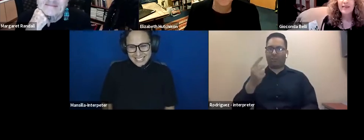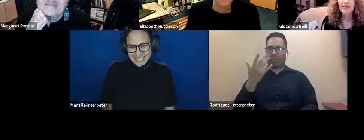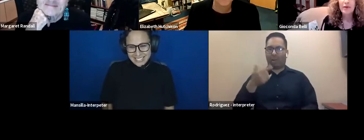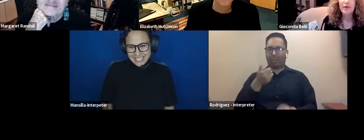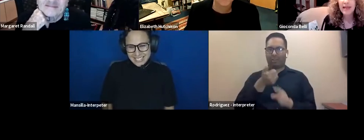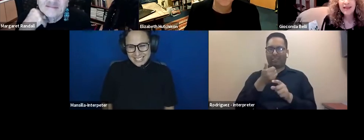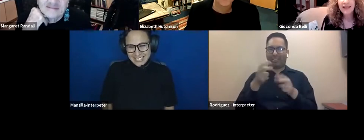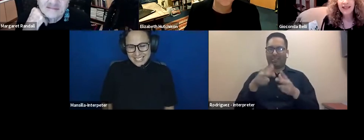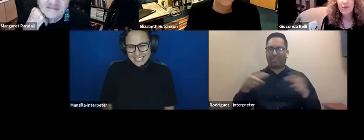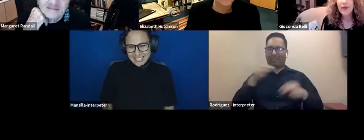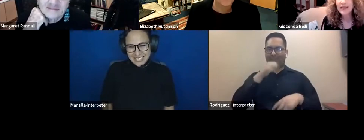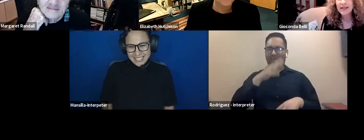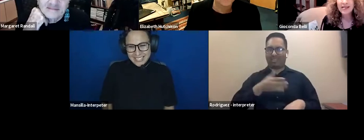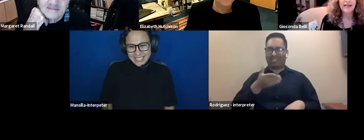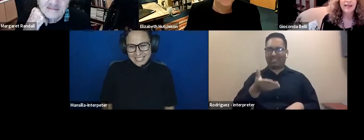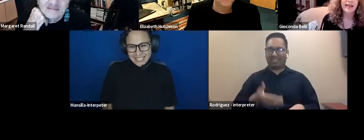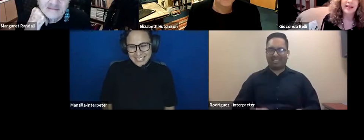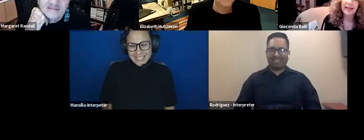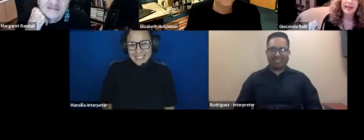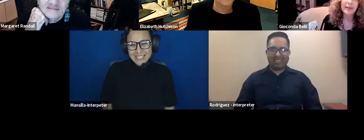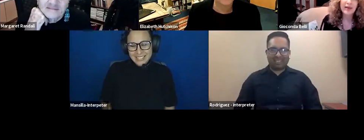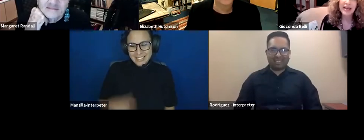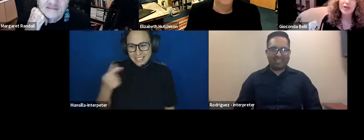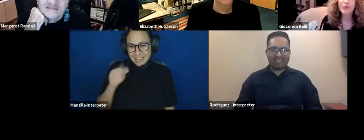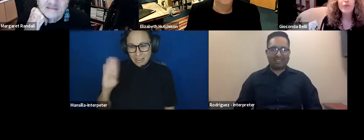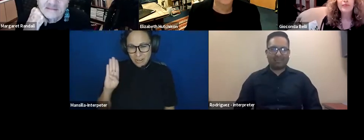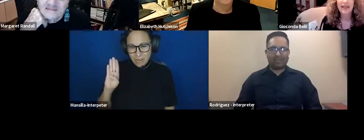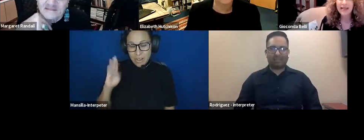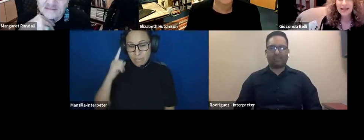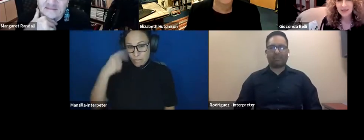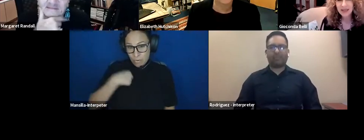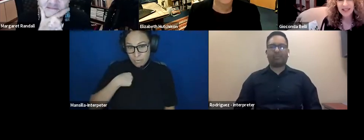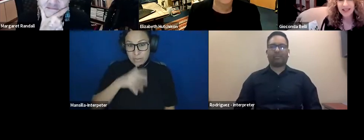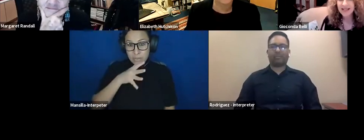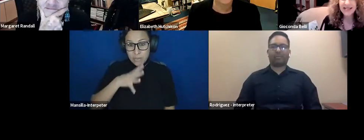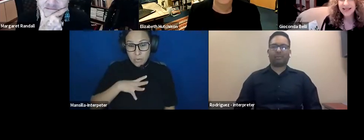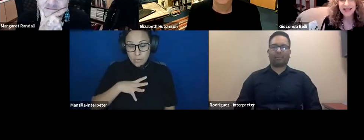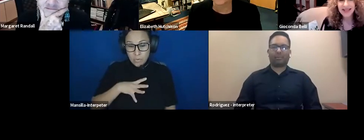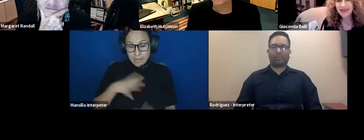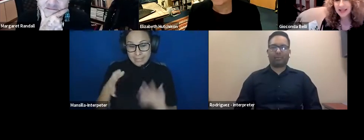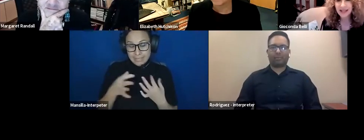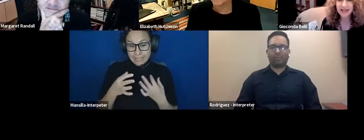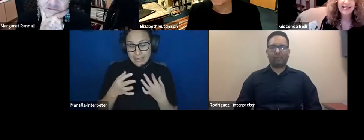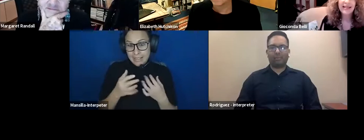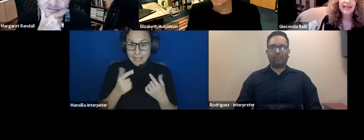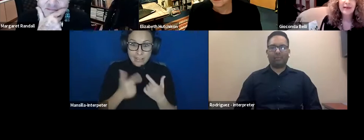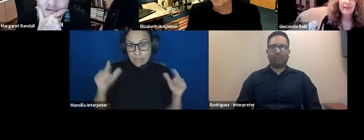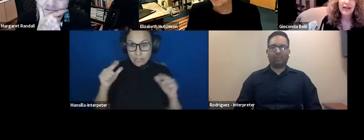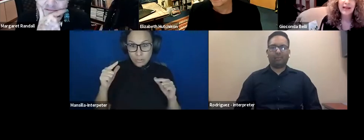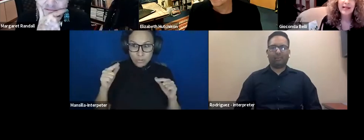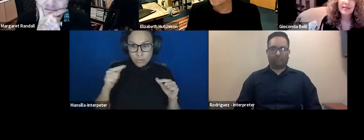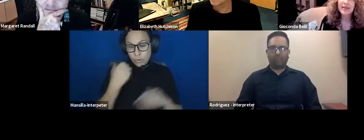Well, I think for me the women's liberation movement since the 60s, 70s